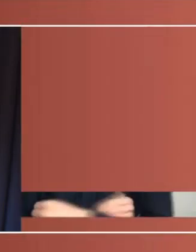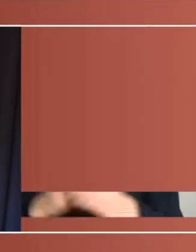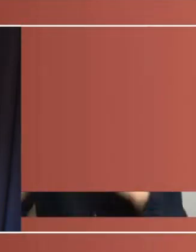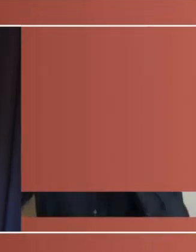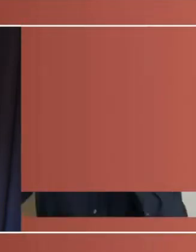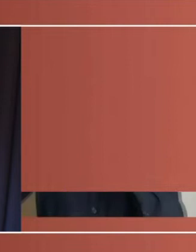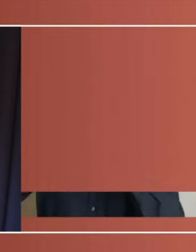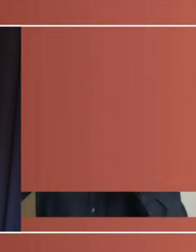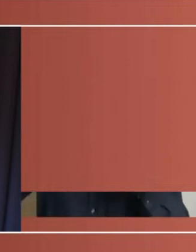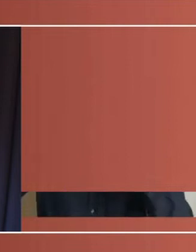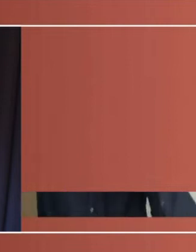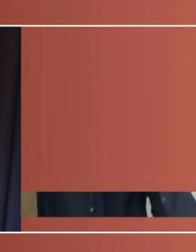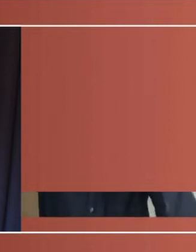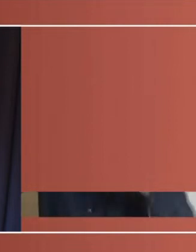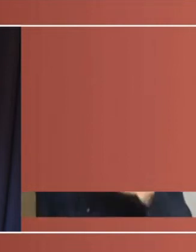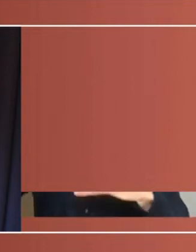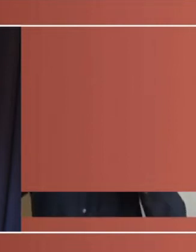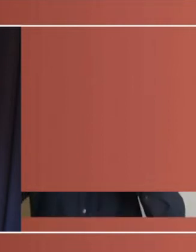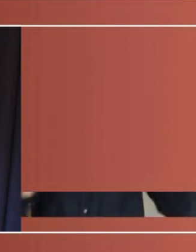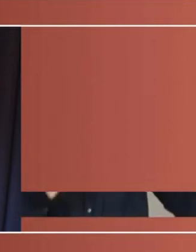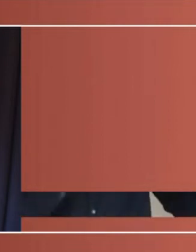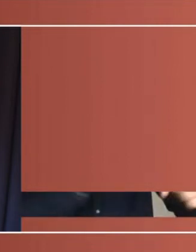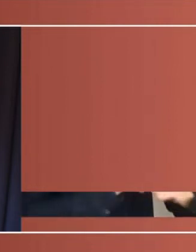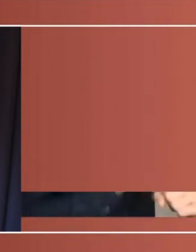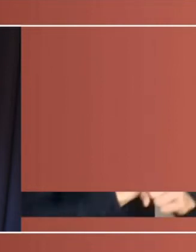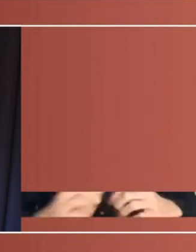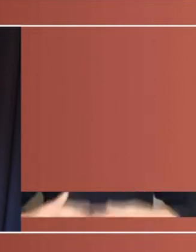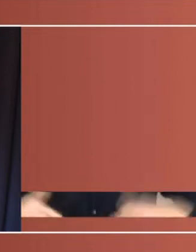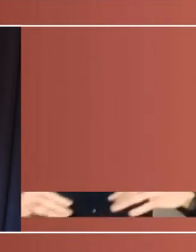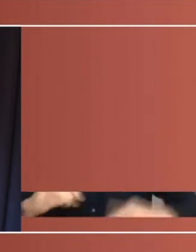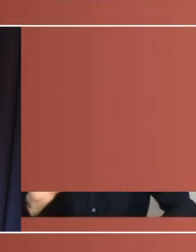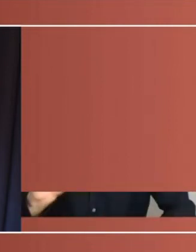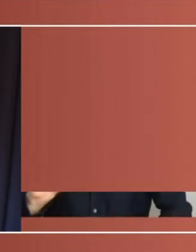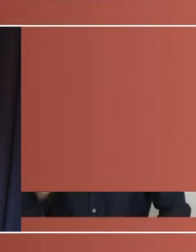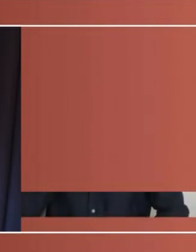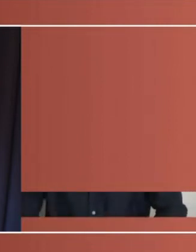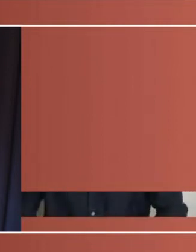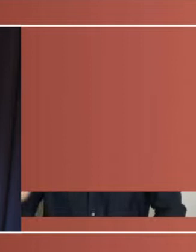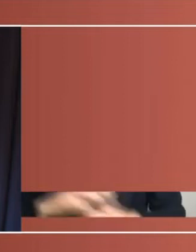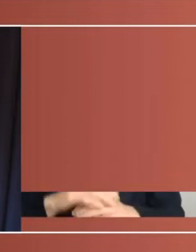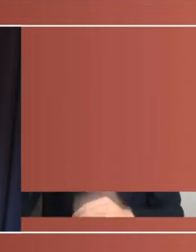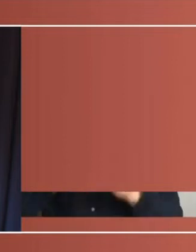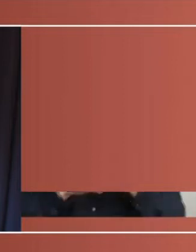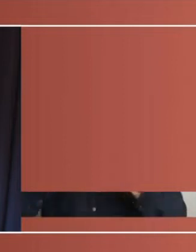of Representatives. The most visible example is the crossbench, which has held the balance of power for most of the period since